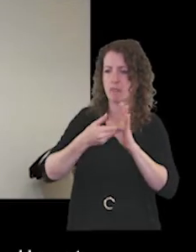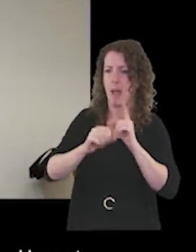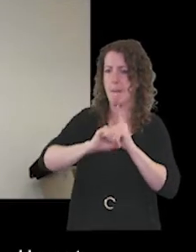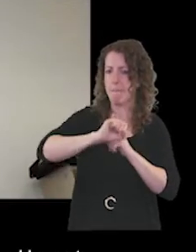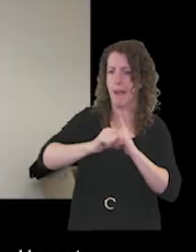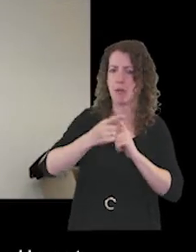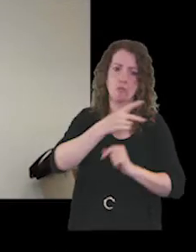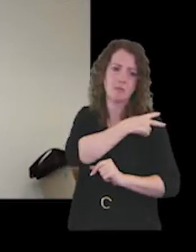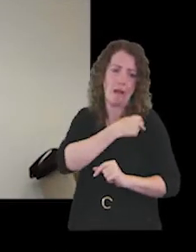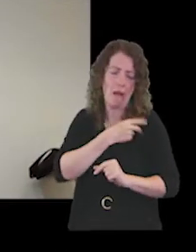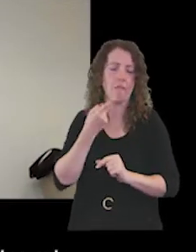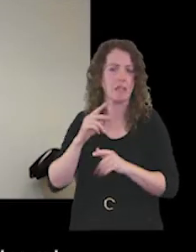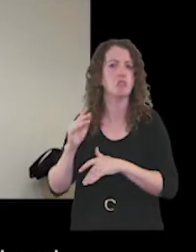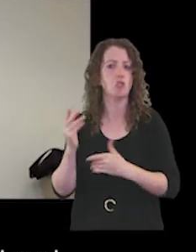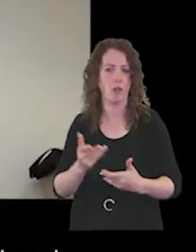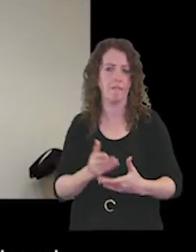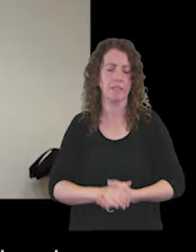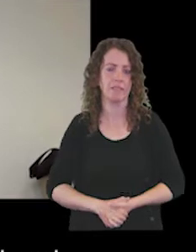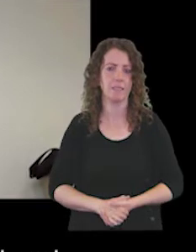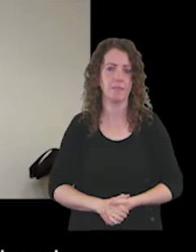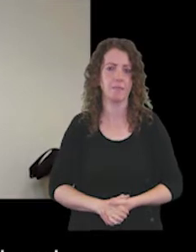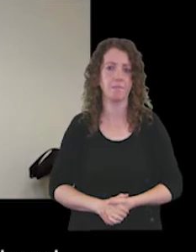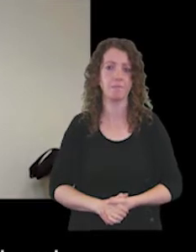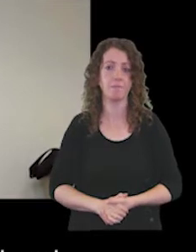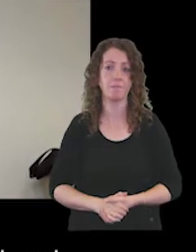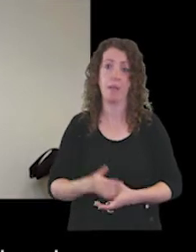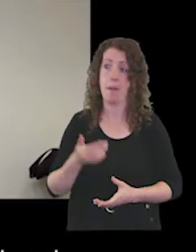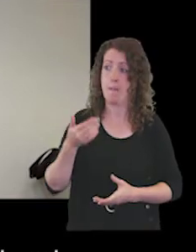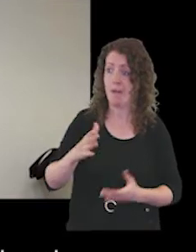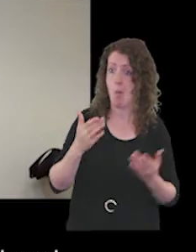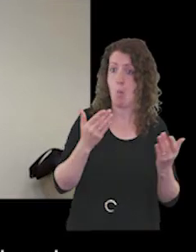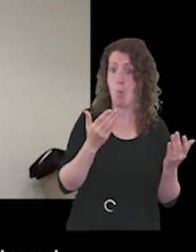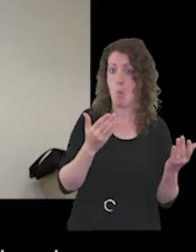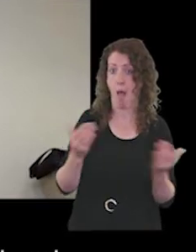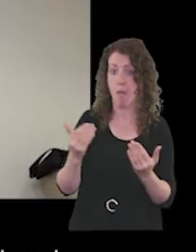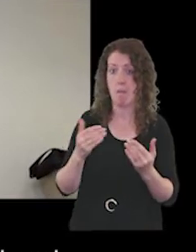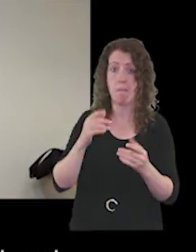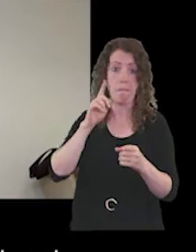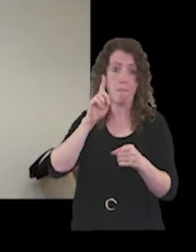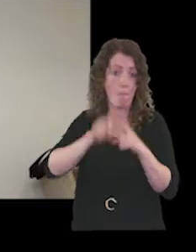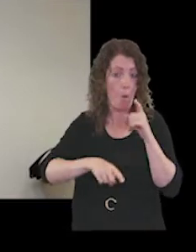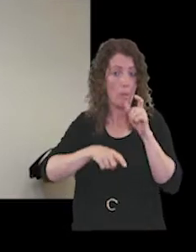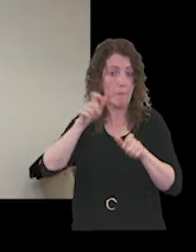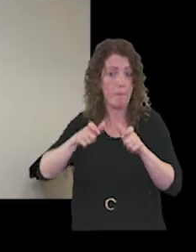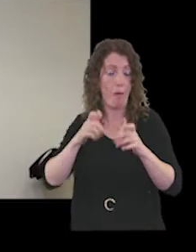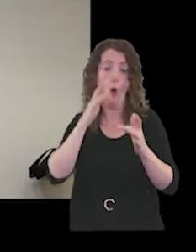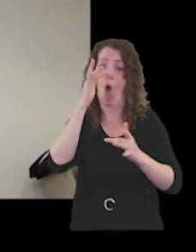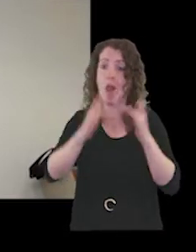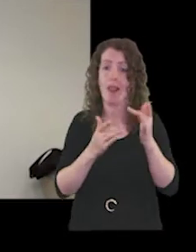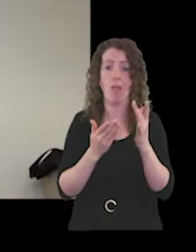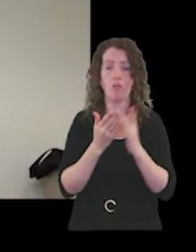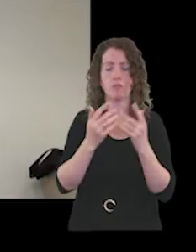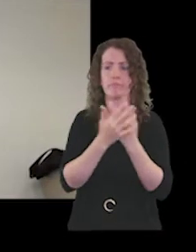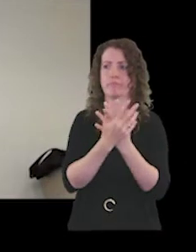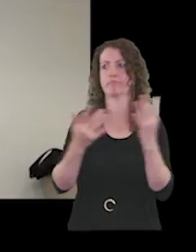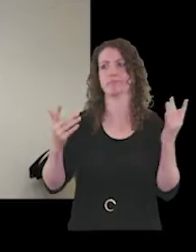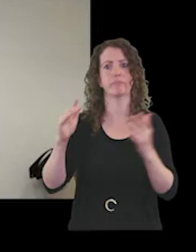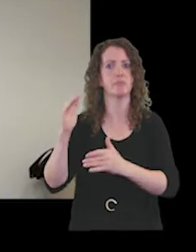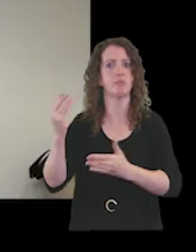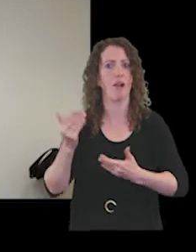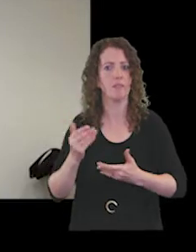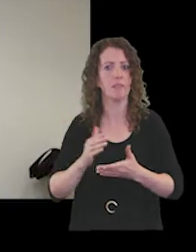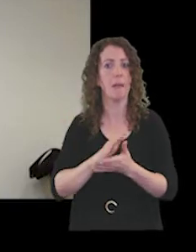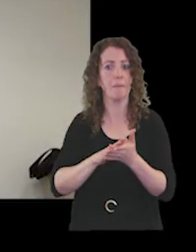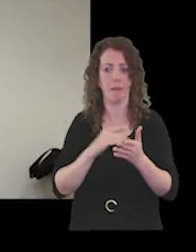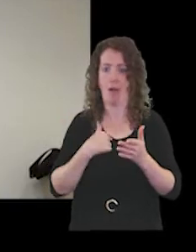staff and services. However, I have been welcomed virtually across many services and that's meant I've had opportunities